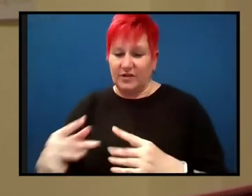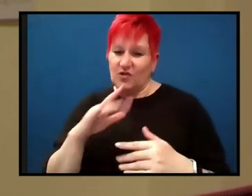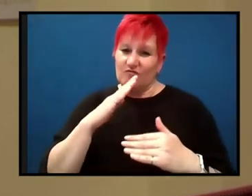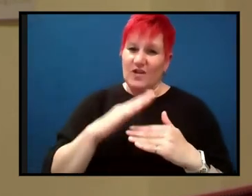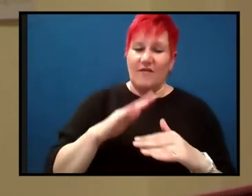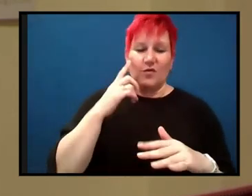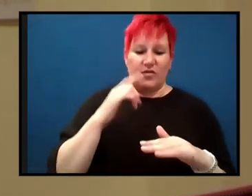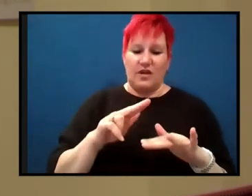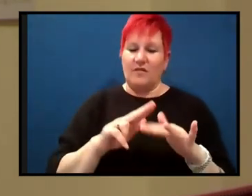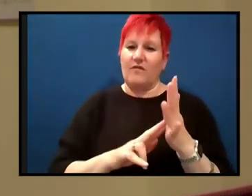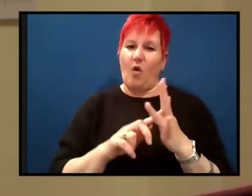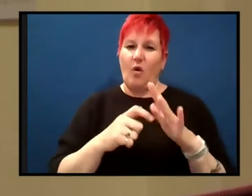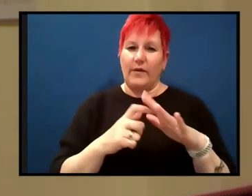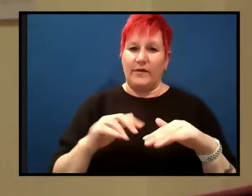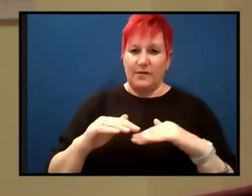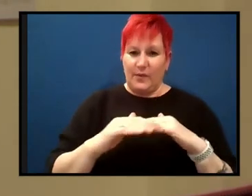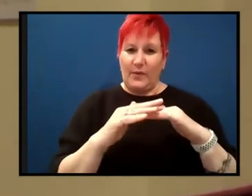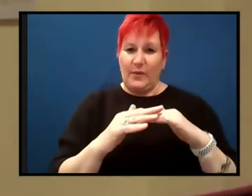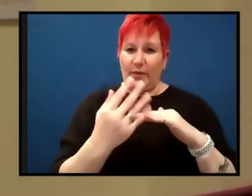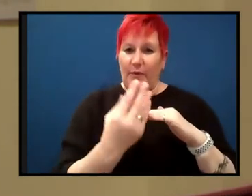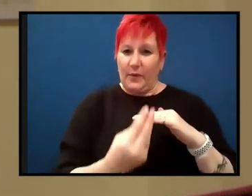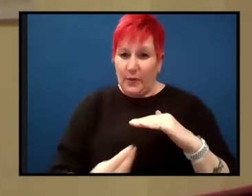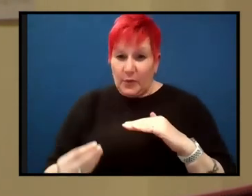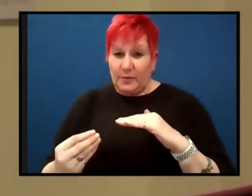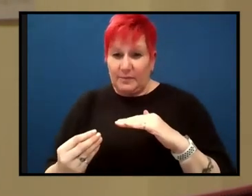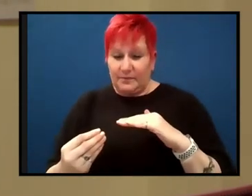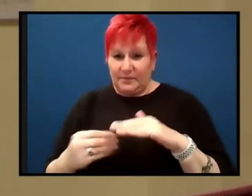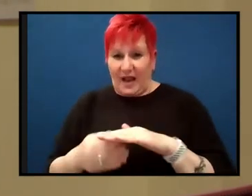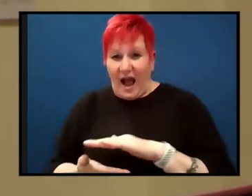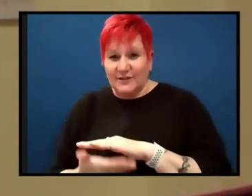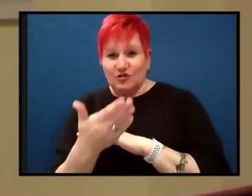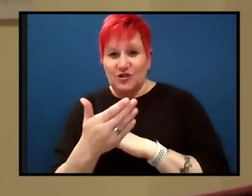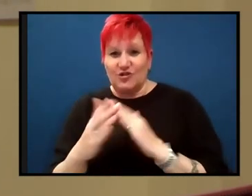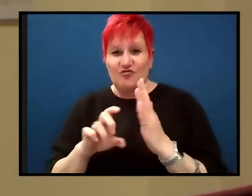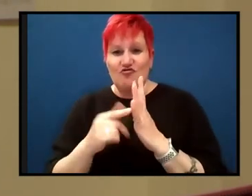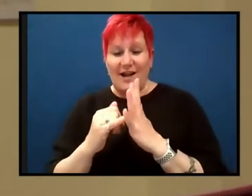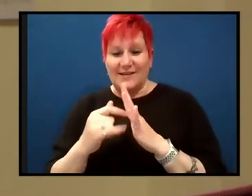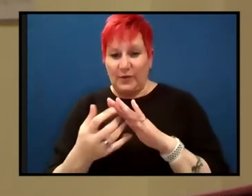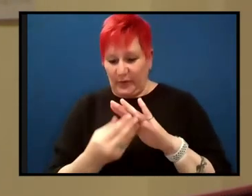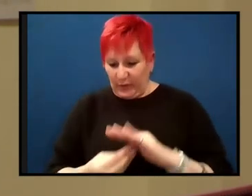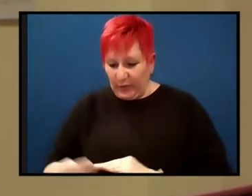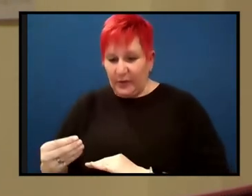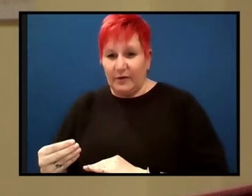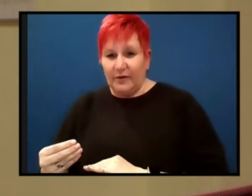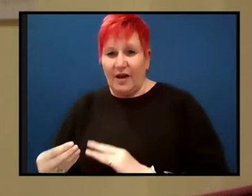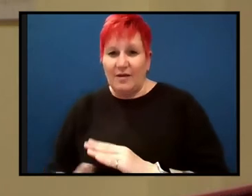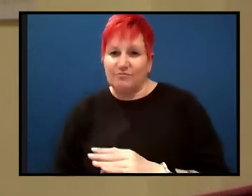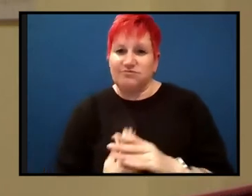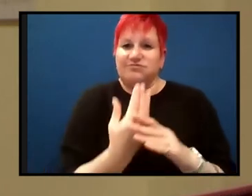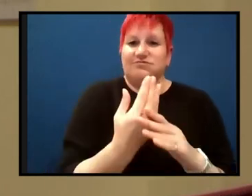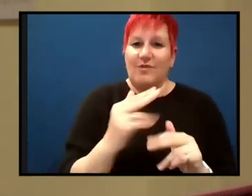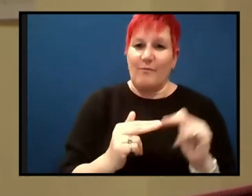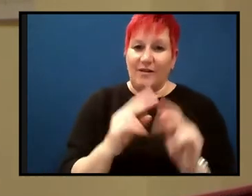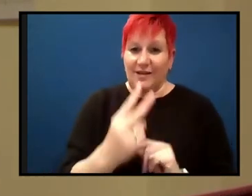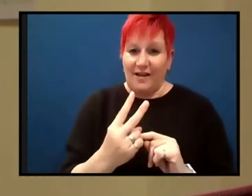major part of the Earth, the Earth's mantle beneath the Earth's crust. So once you accept that, then, um, it's,